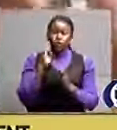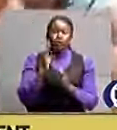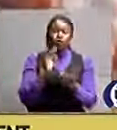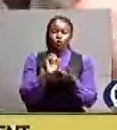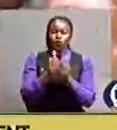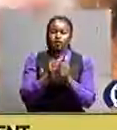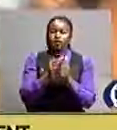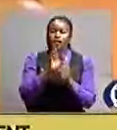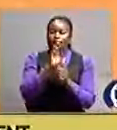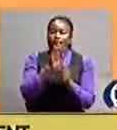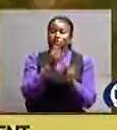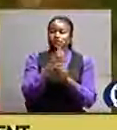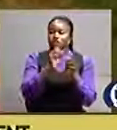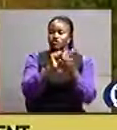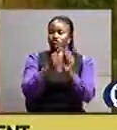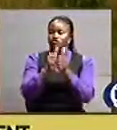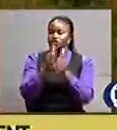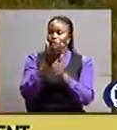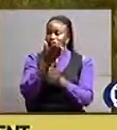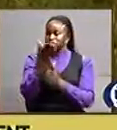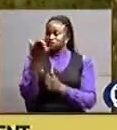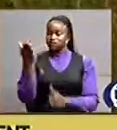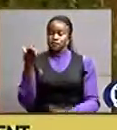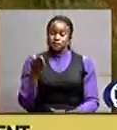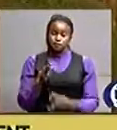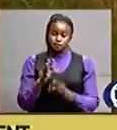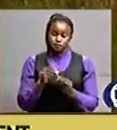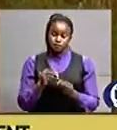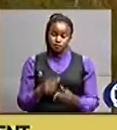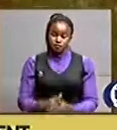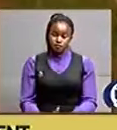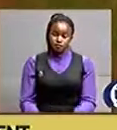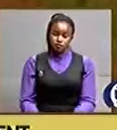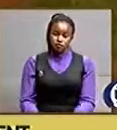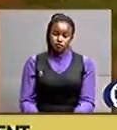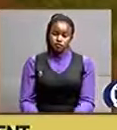events john burns send them reporting